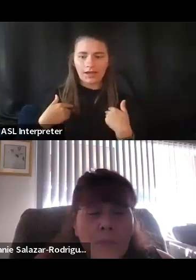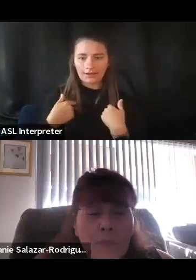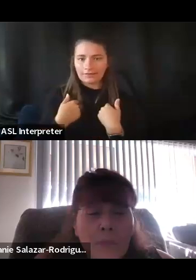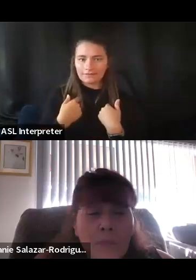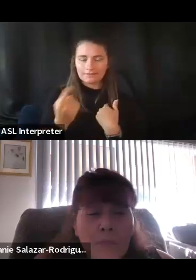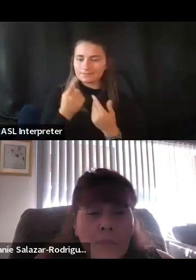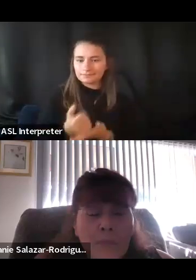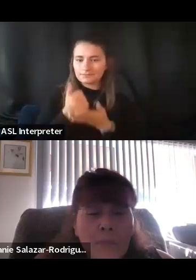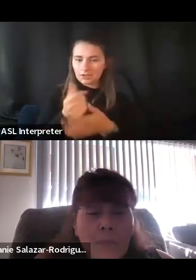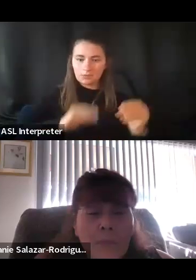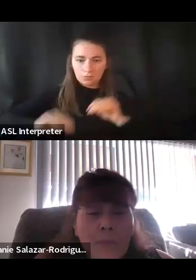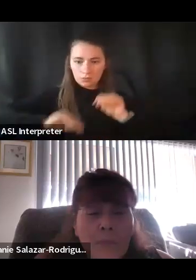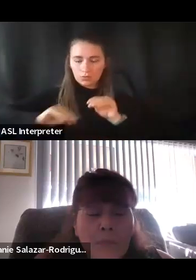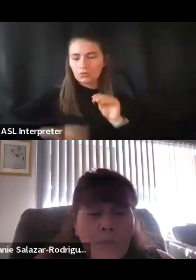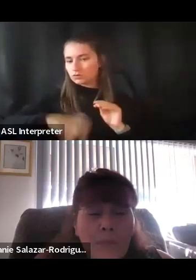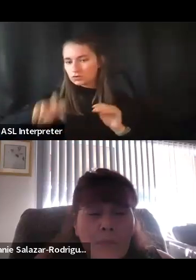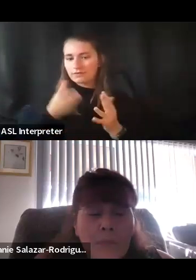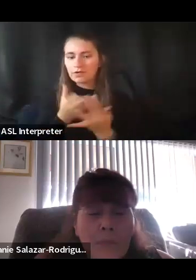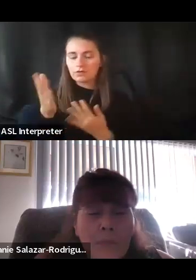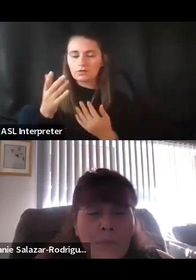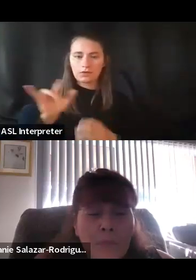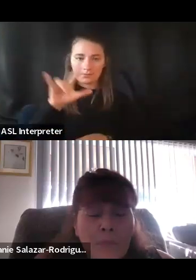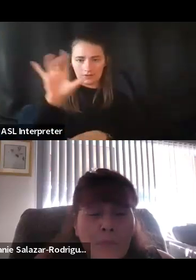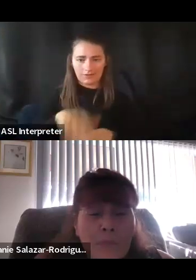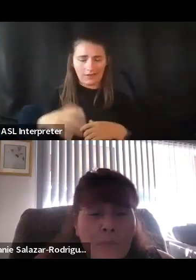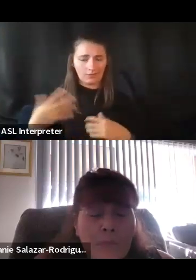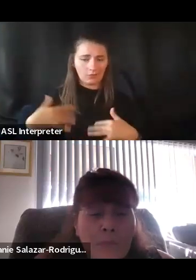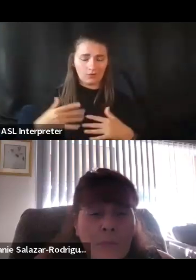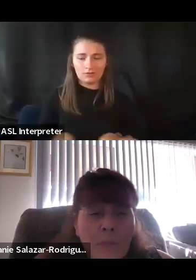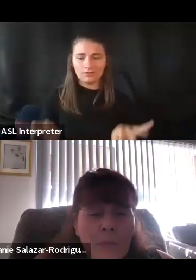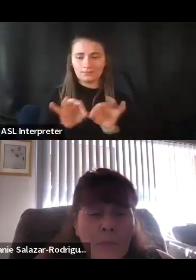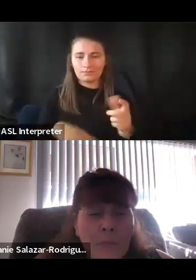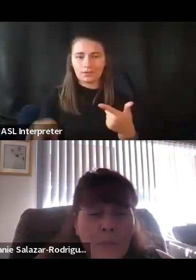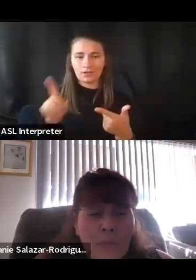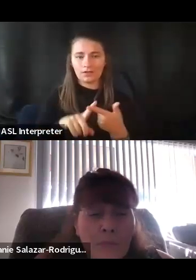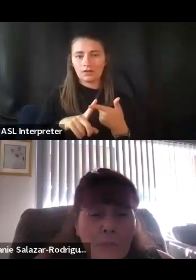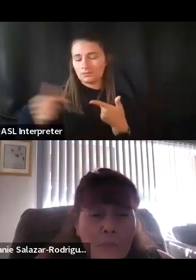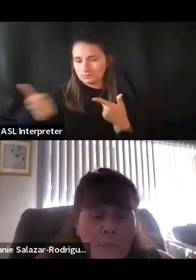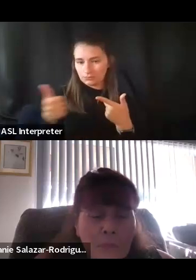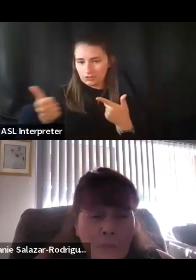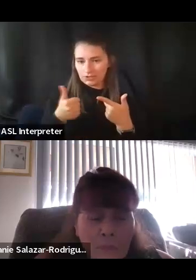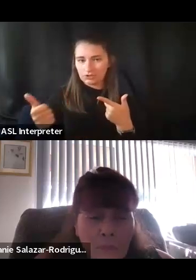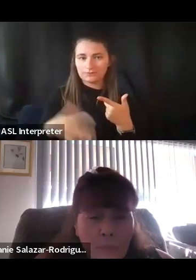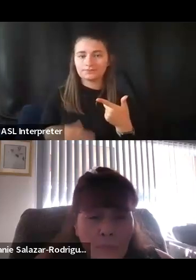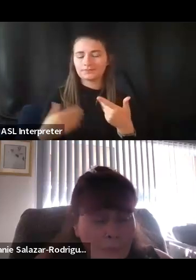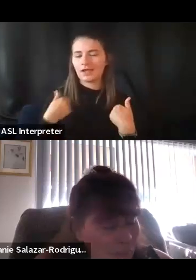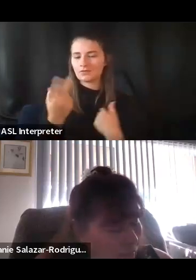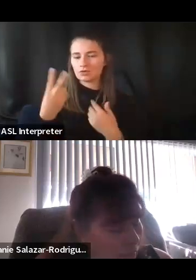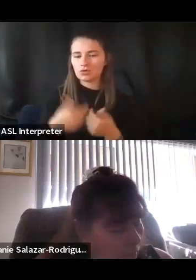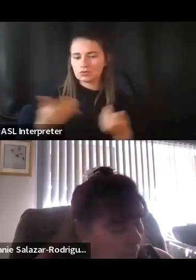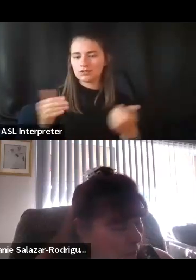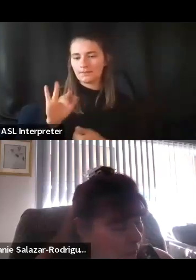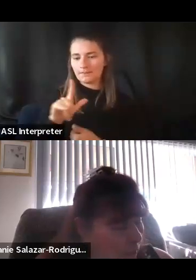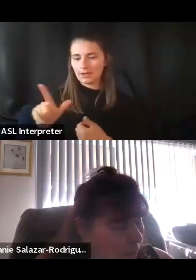traveling through the airport. So that was a big groundbreaking bill. Motor vehicle access for individuals with disabilities. There's two separate bills that I ran there.